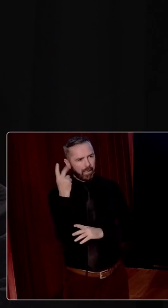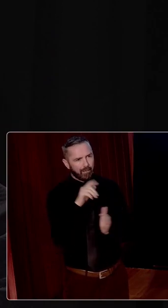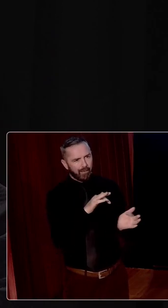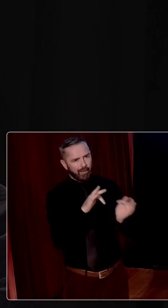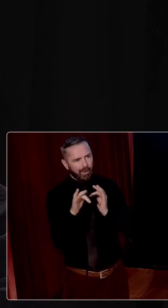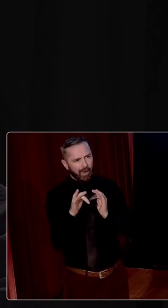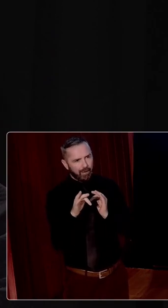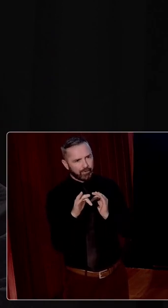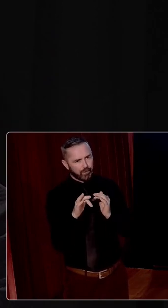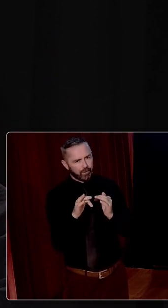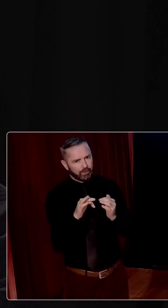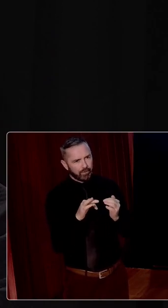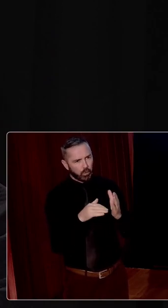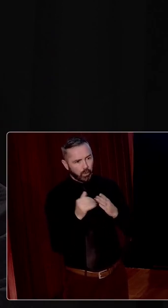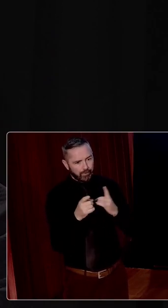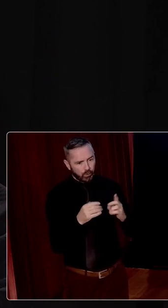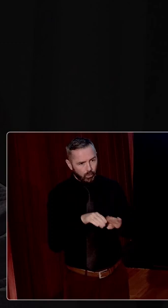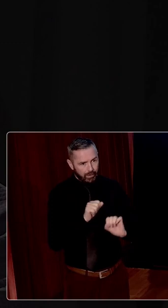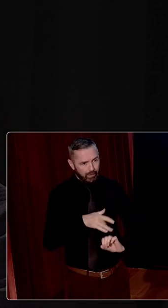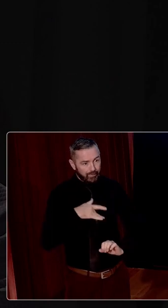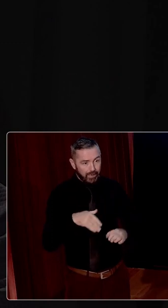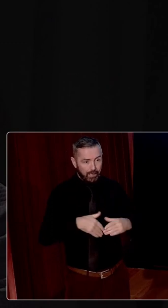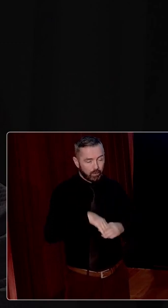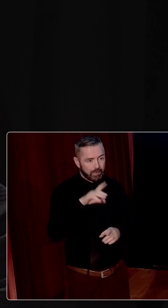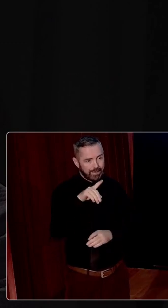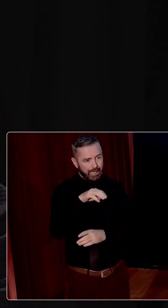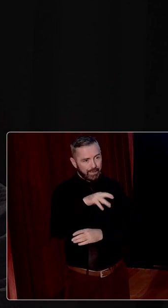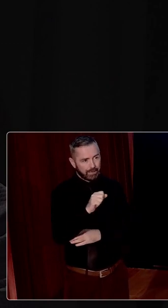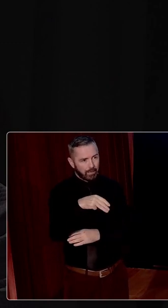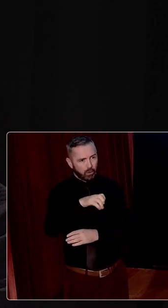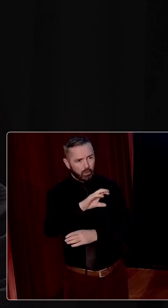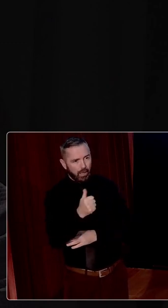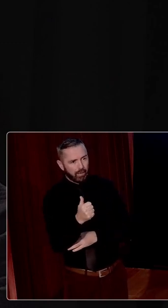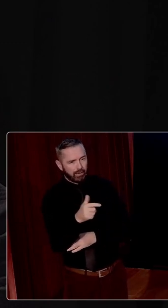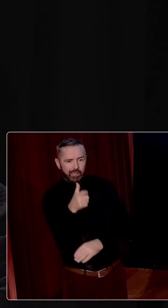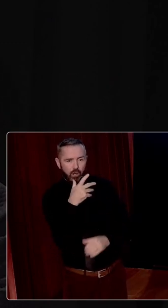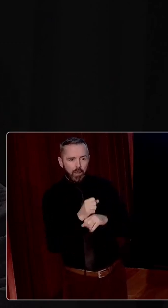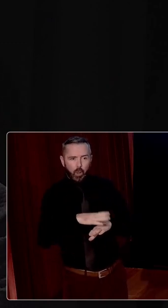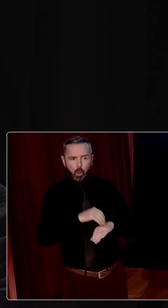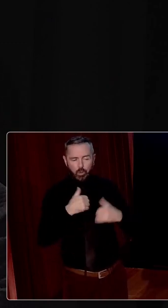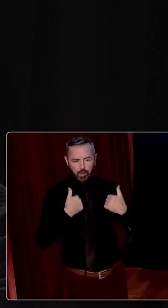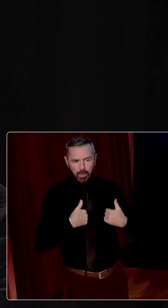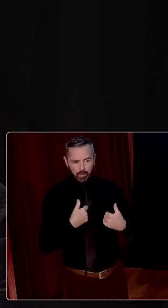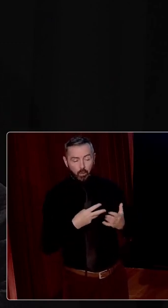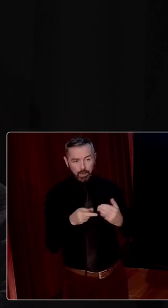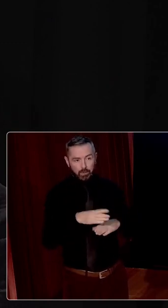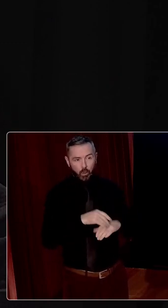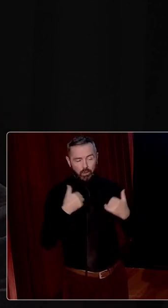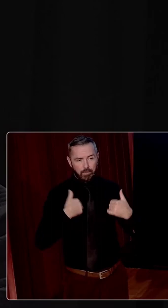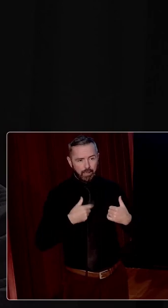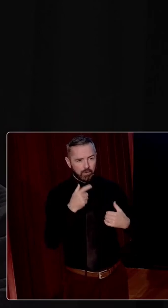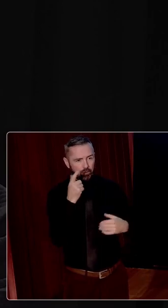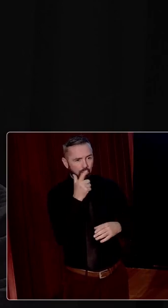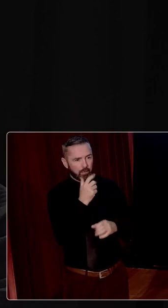later stage in life, including Dennis McCullough. And he spoke as an older man about the Ireland that we had dreamt